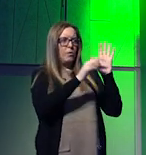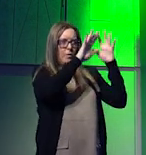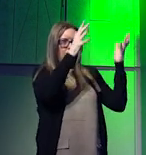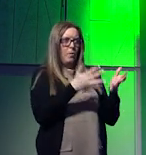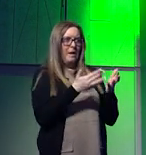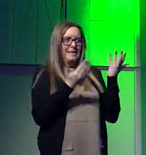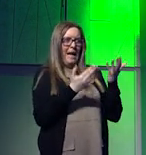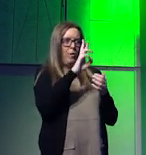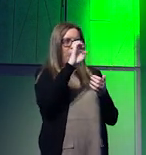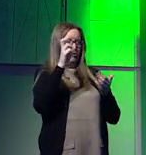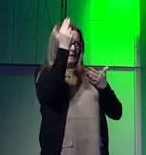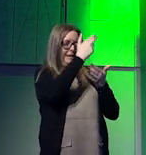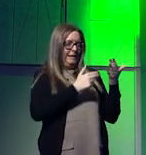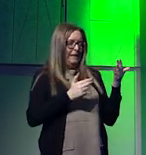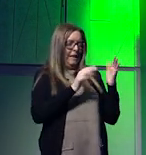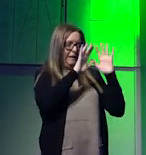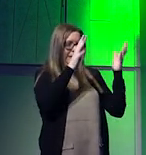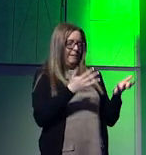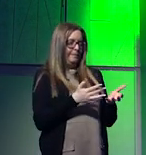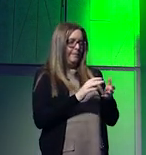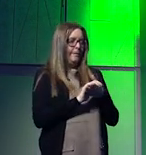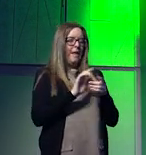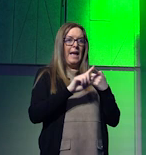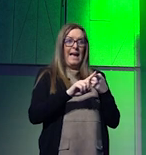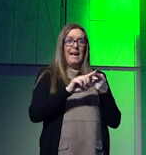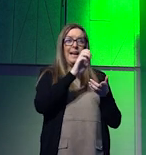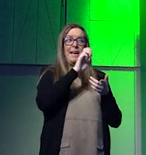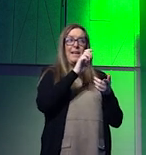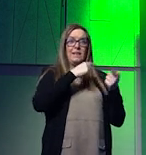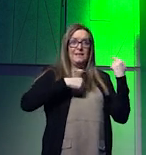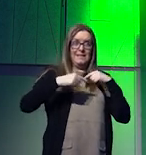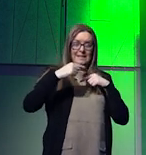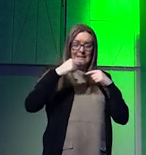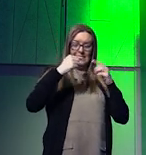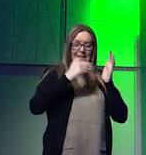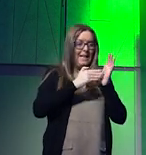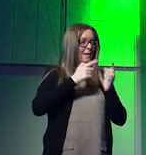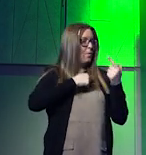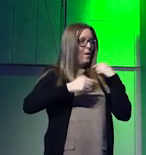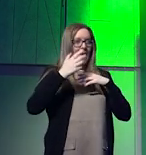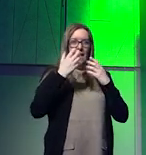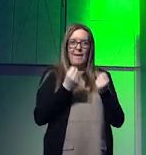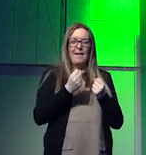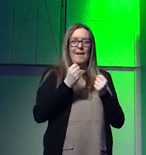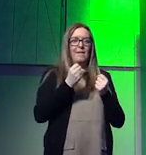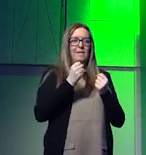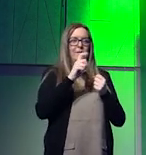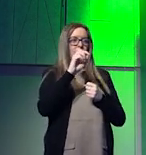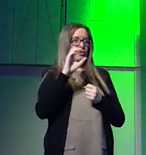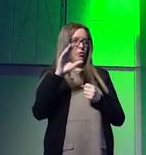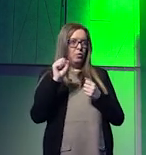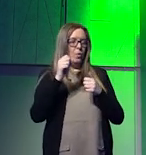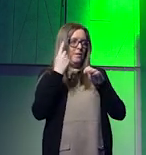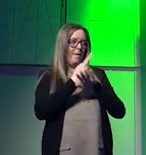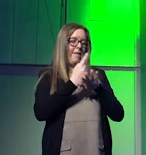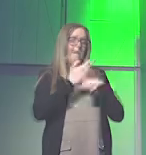security. And Europe for this is equipped, but it needs to completely reform the way in which it functions. Thank you